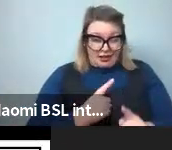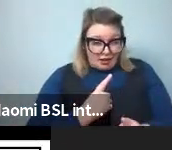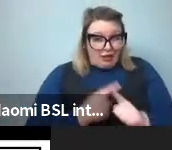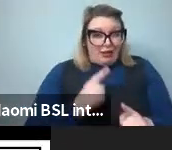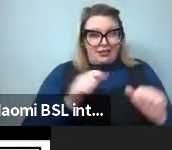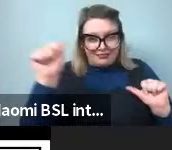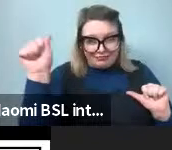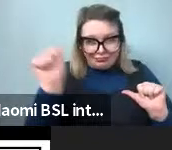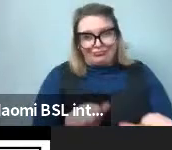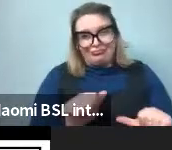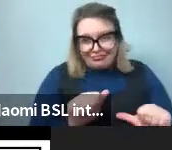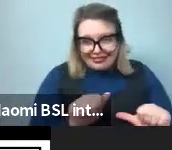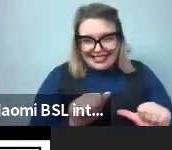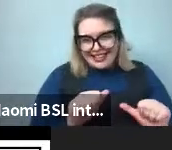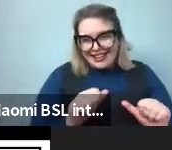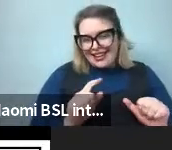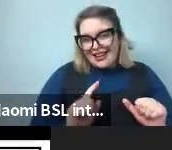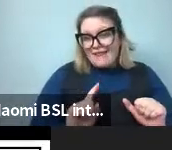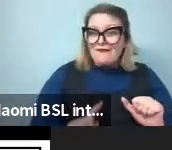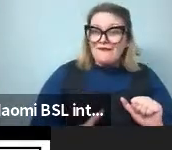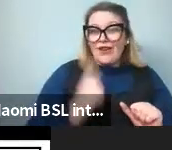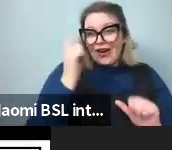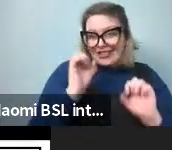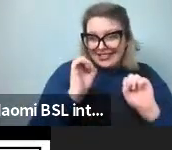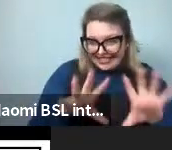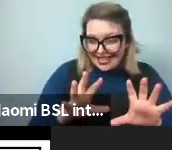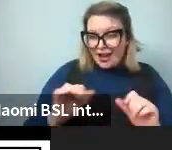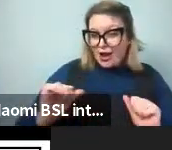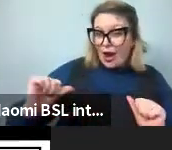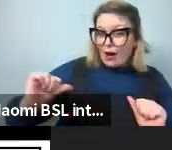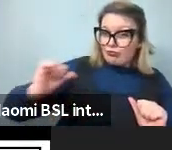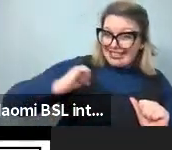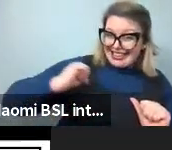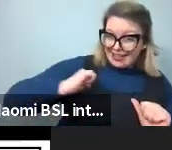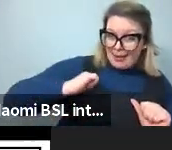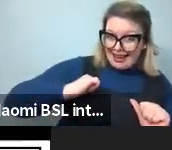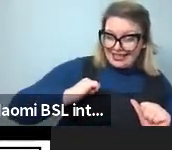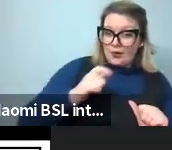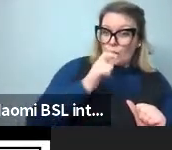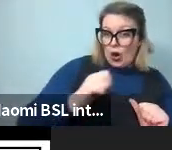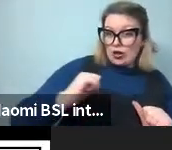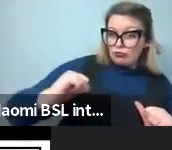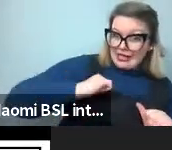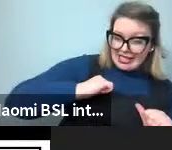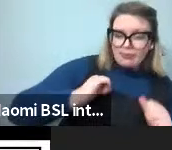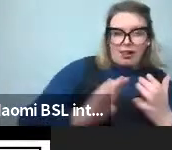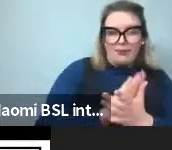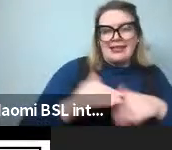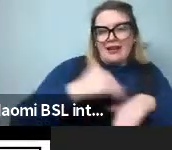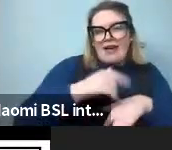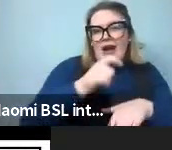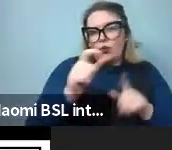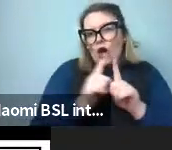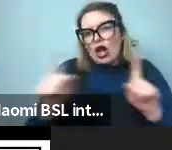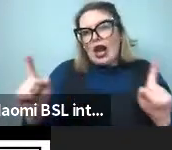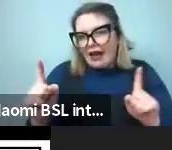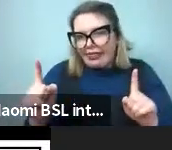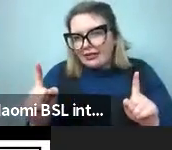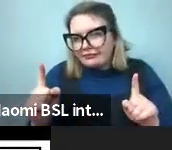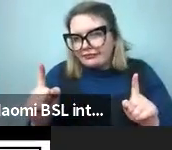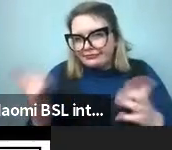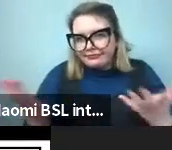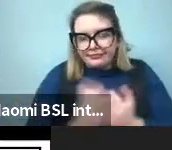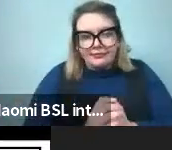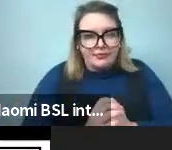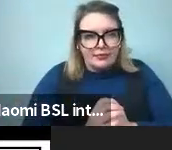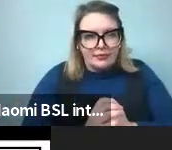universal is that maybe predictability predicts word length across languages to some degree. And now what I